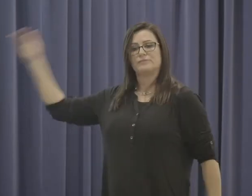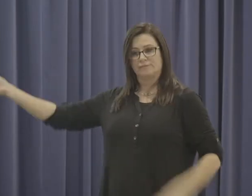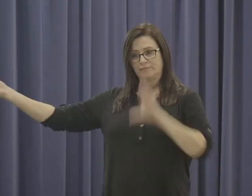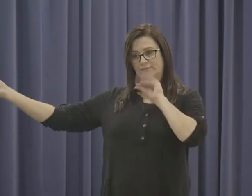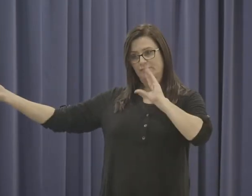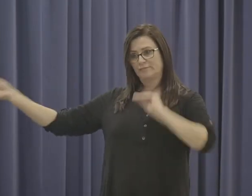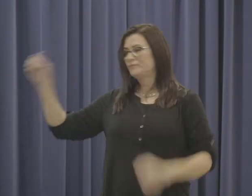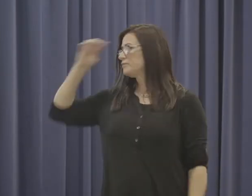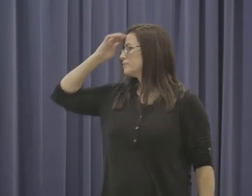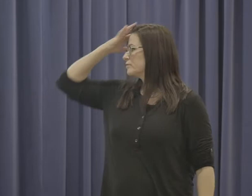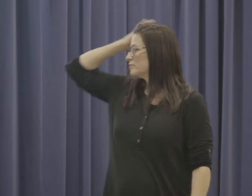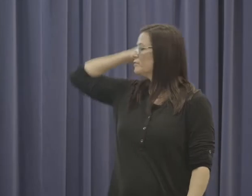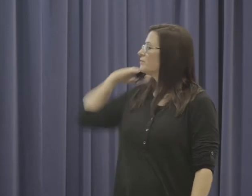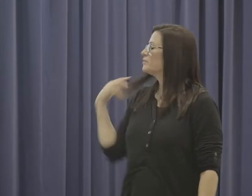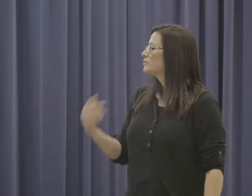now pass it over to Mako.